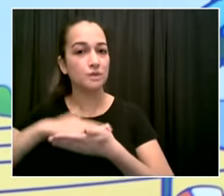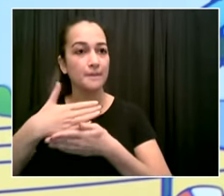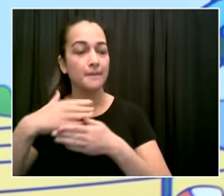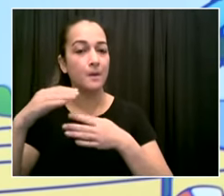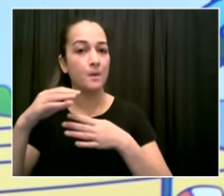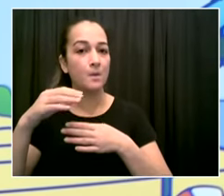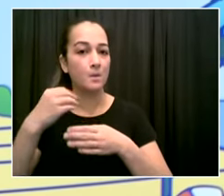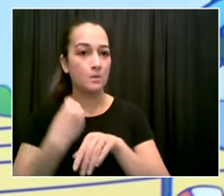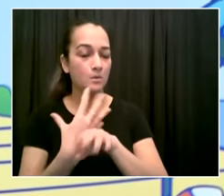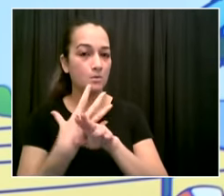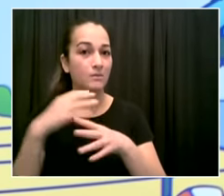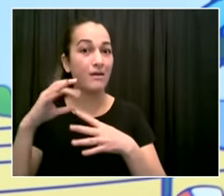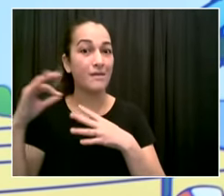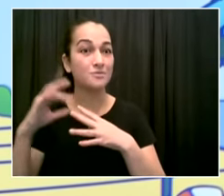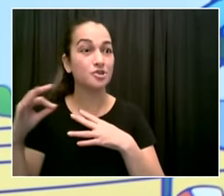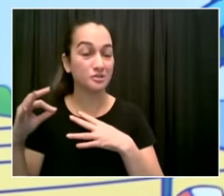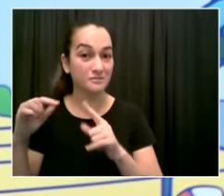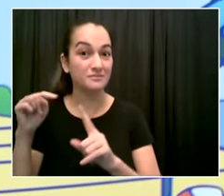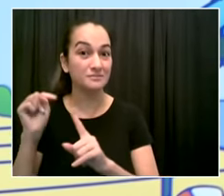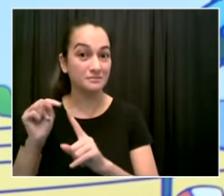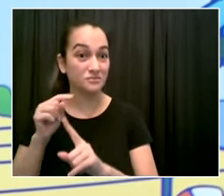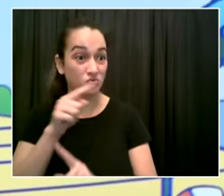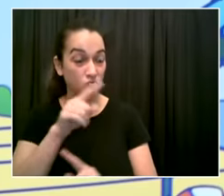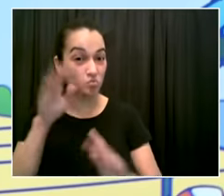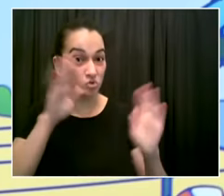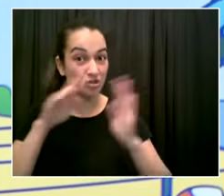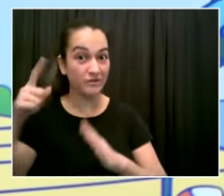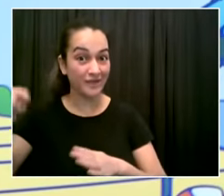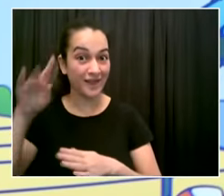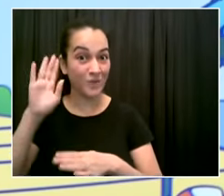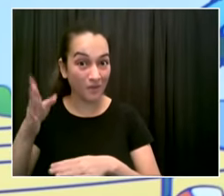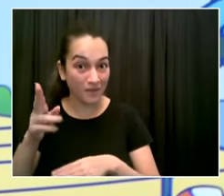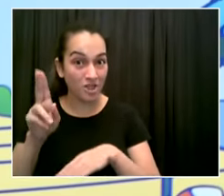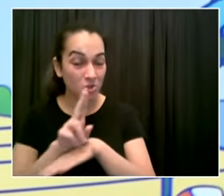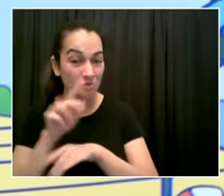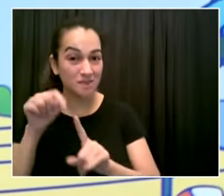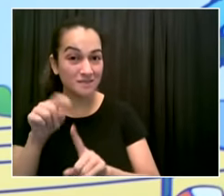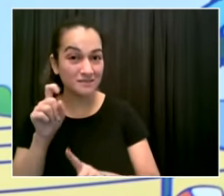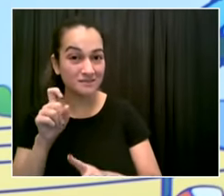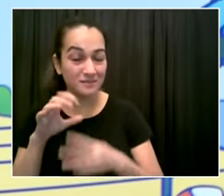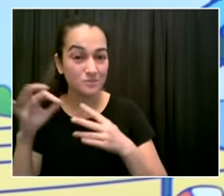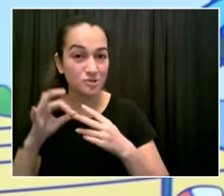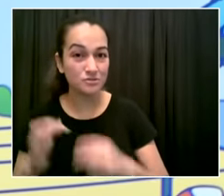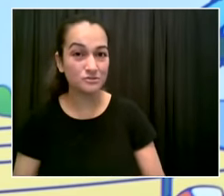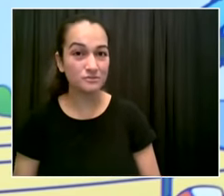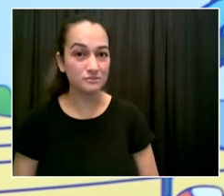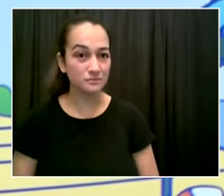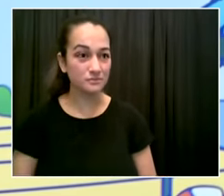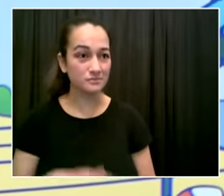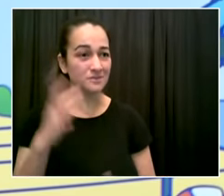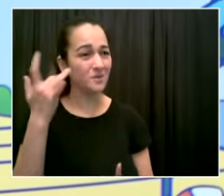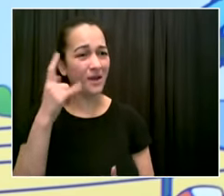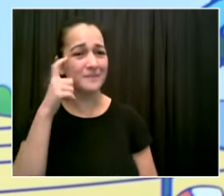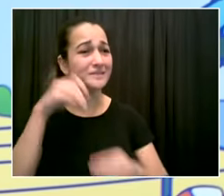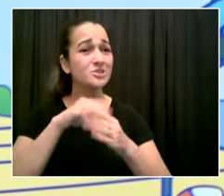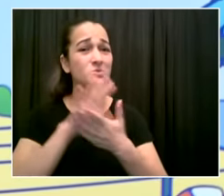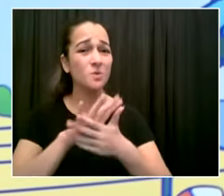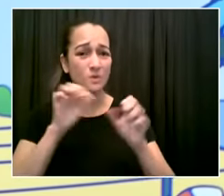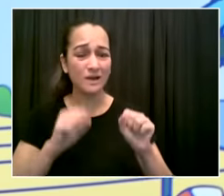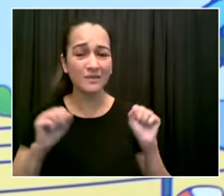send their kids to school first to respectfully correct you we can and will achieve